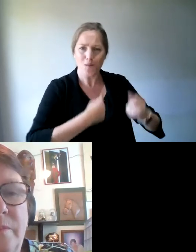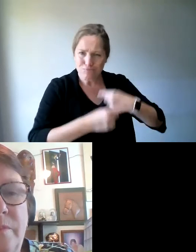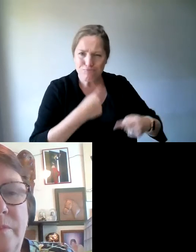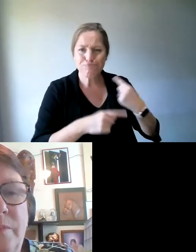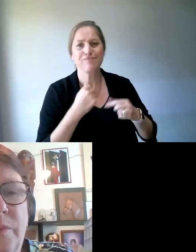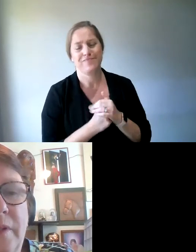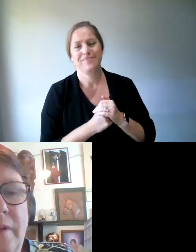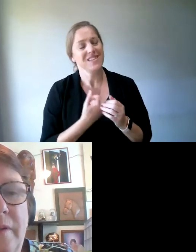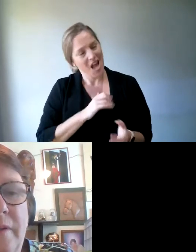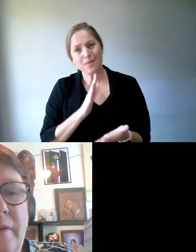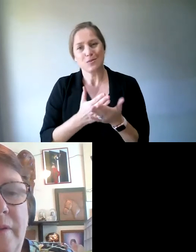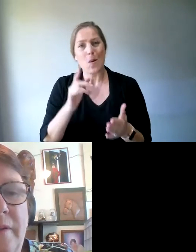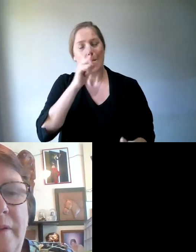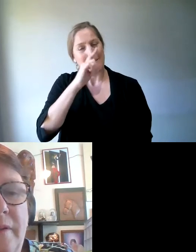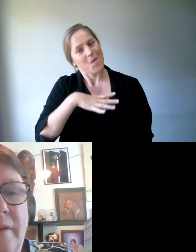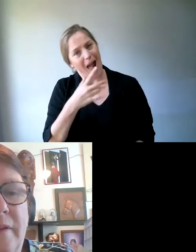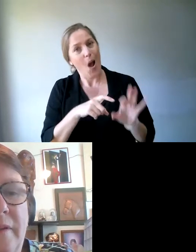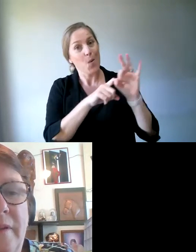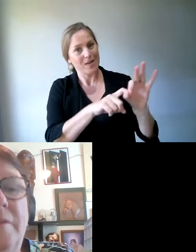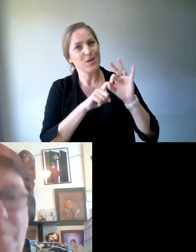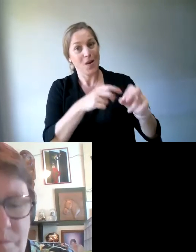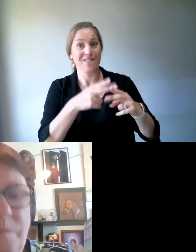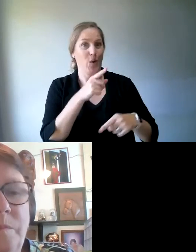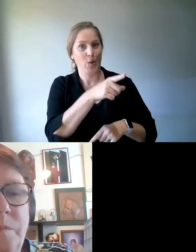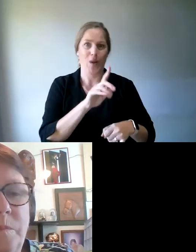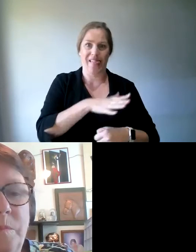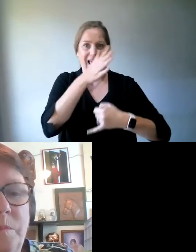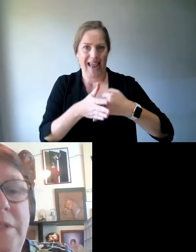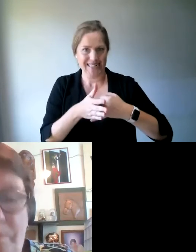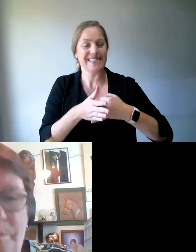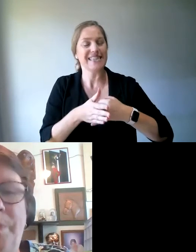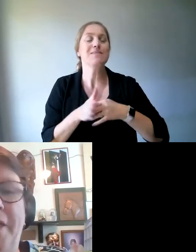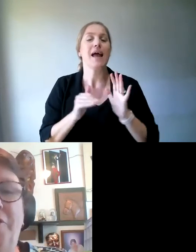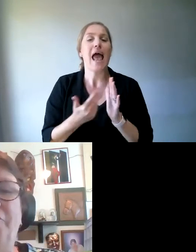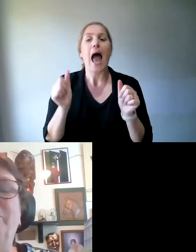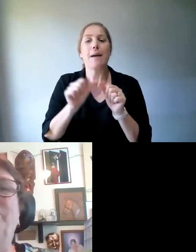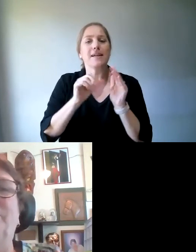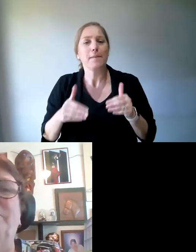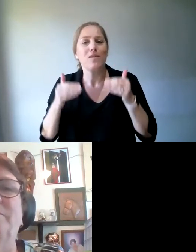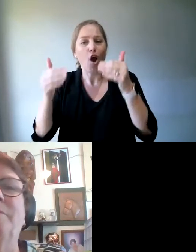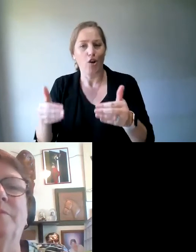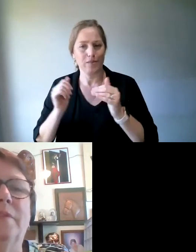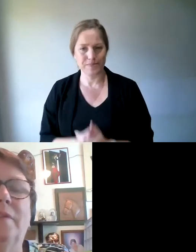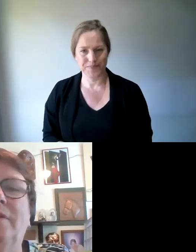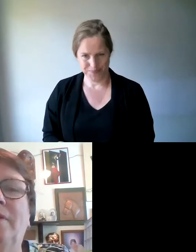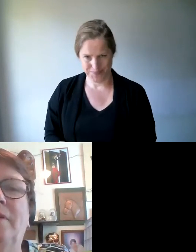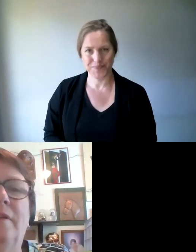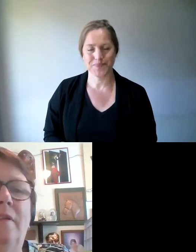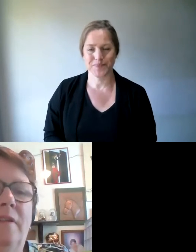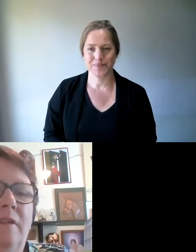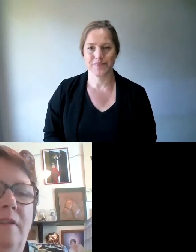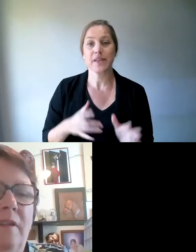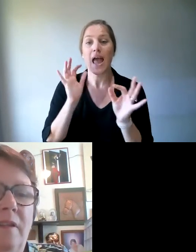today. I'm sure people will have questions when we come back at the end, but we'll move on for now. Thank you very much. Thank you. Okay.